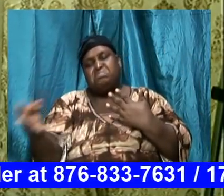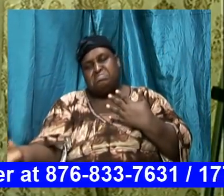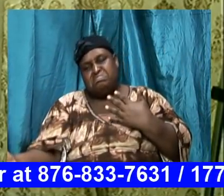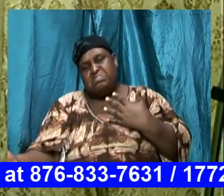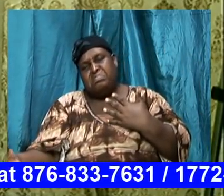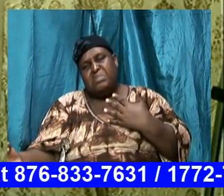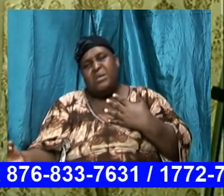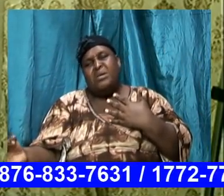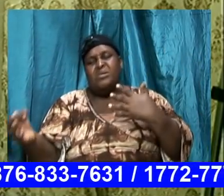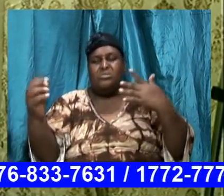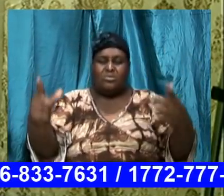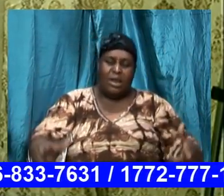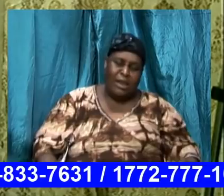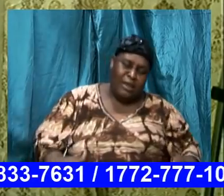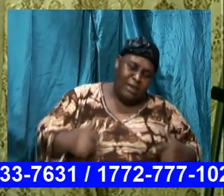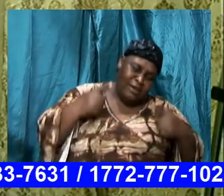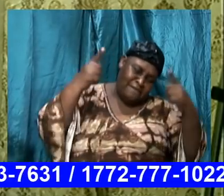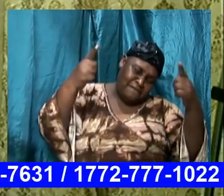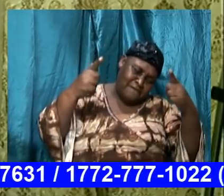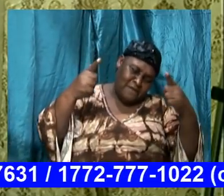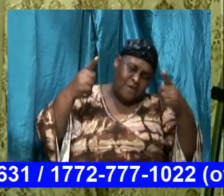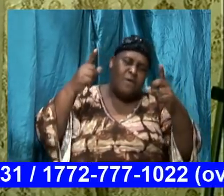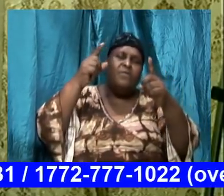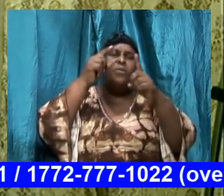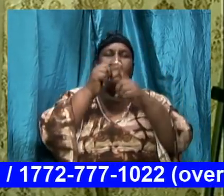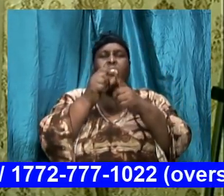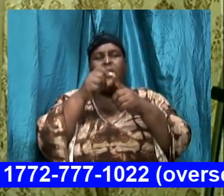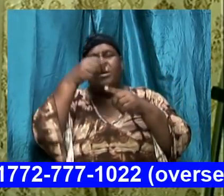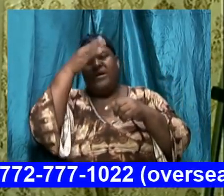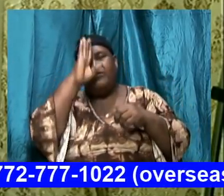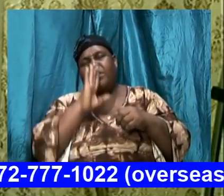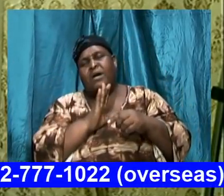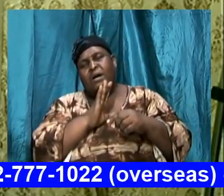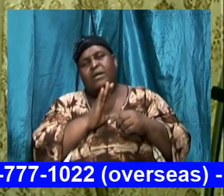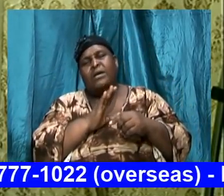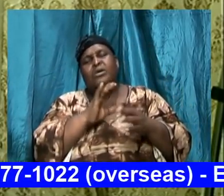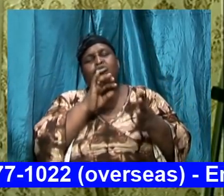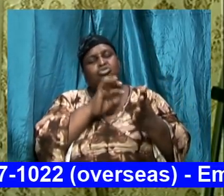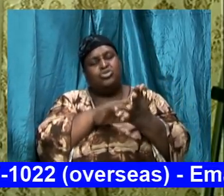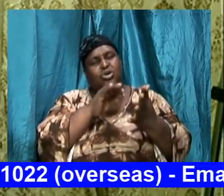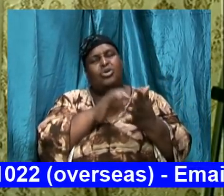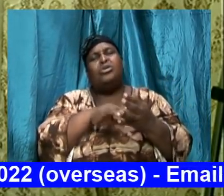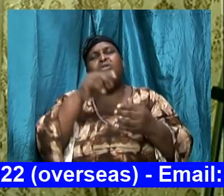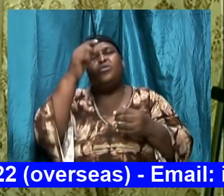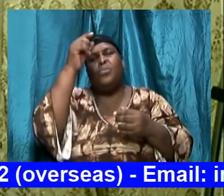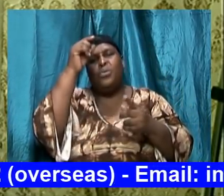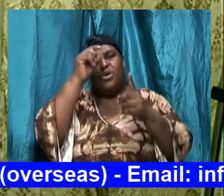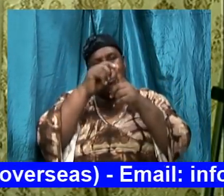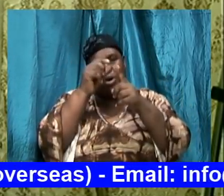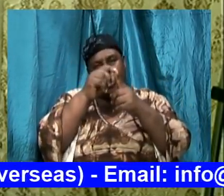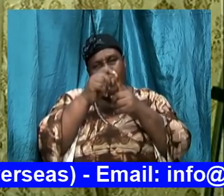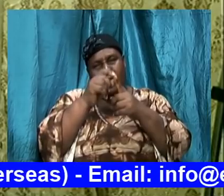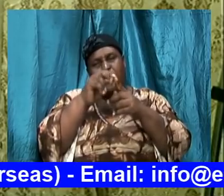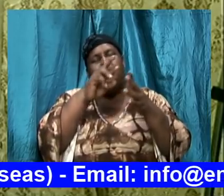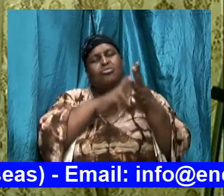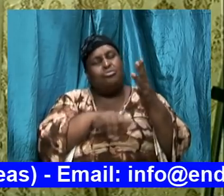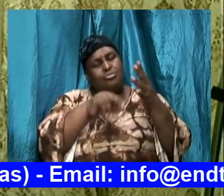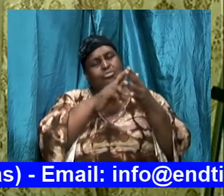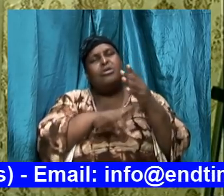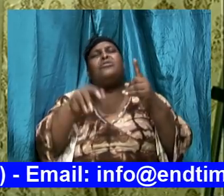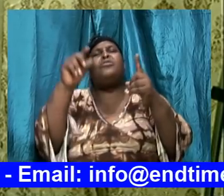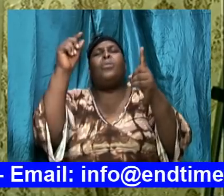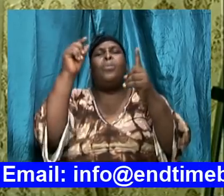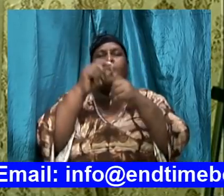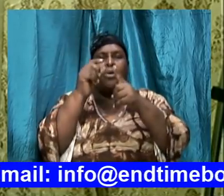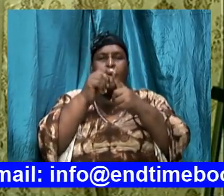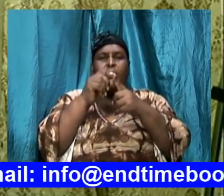apply and live in the word walk in the word brothers and sisters wherever you are it is as